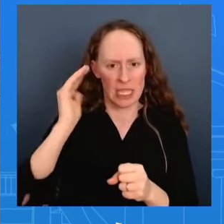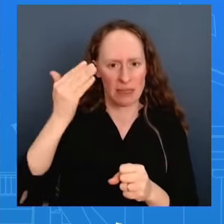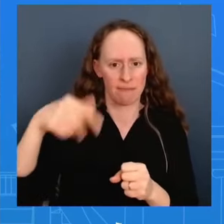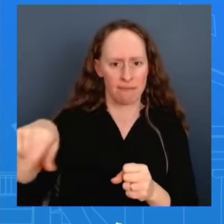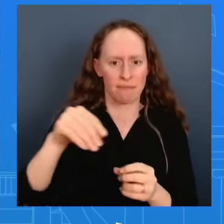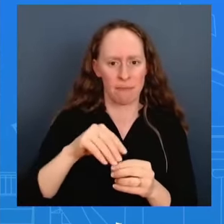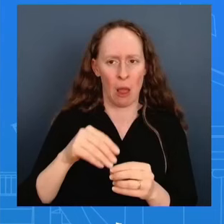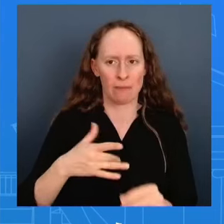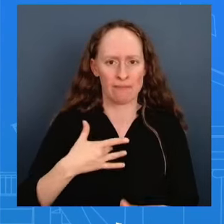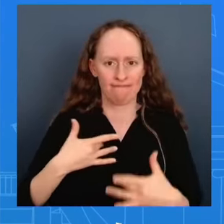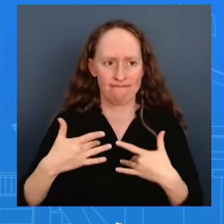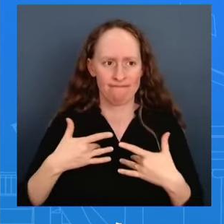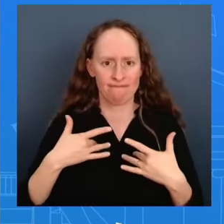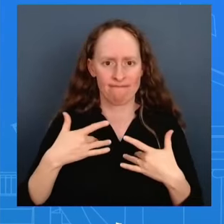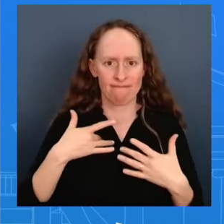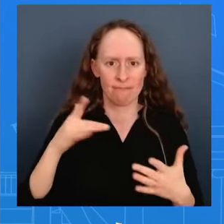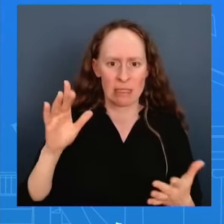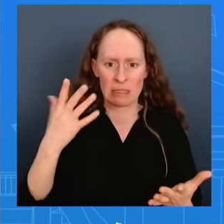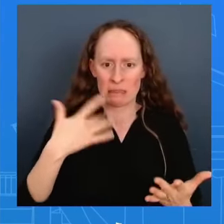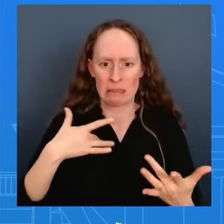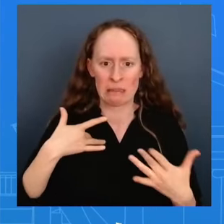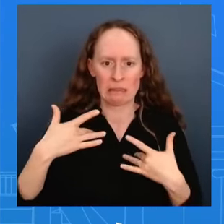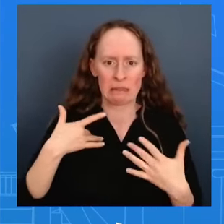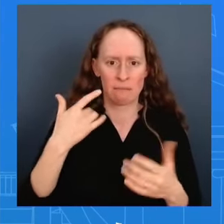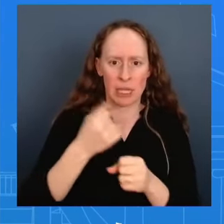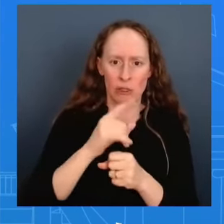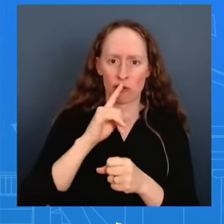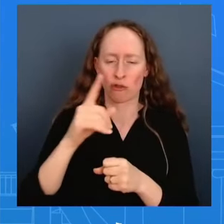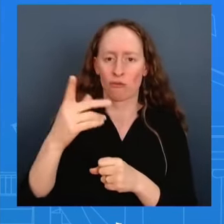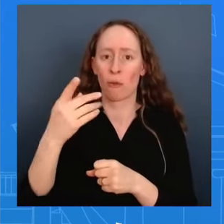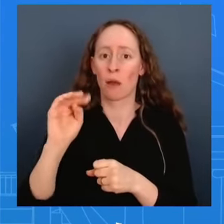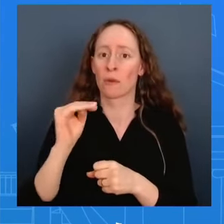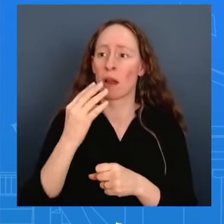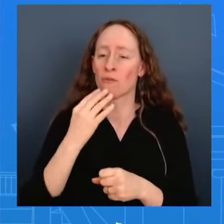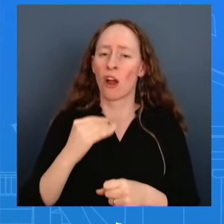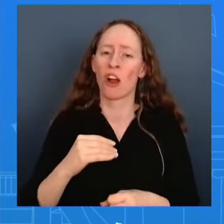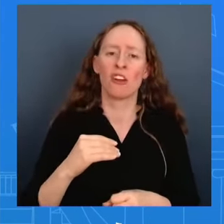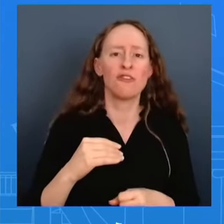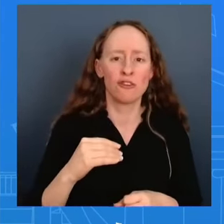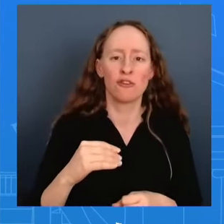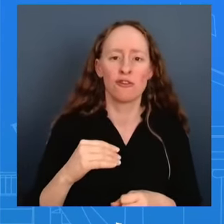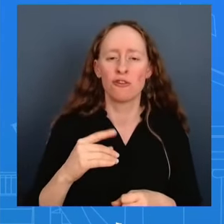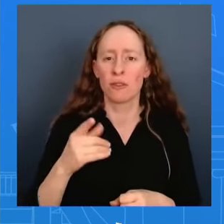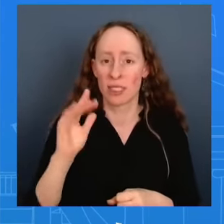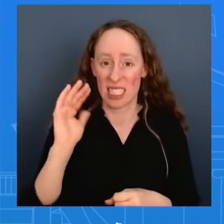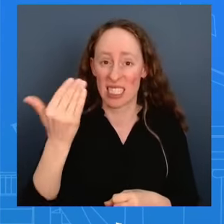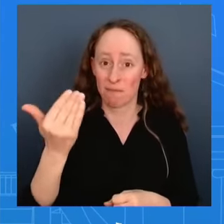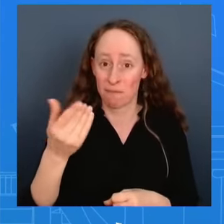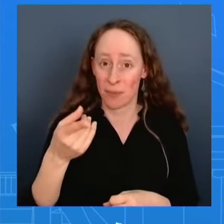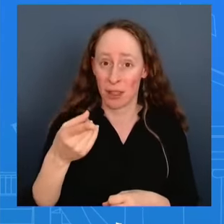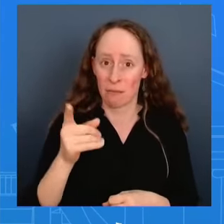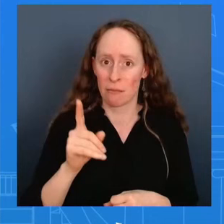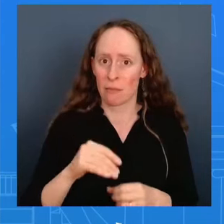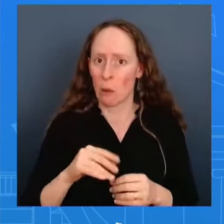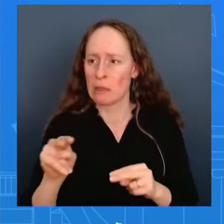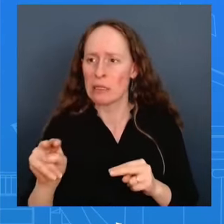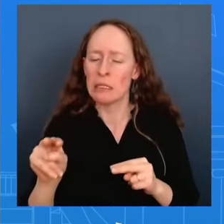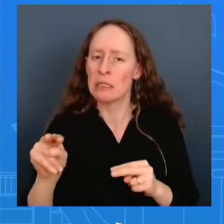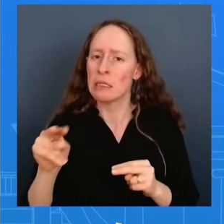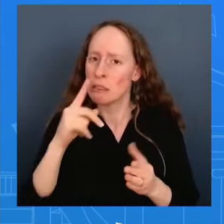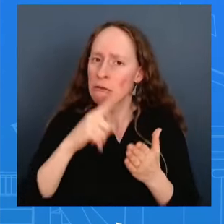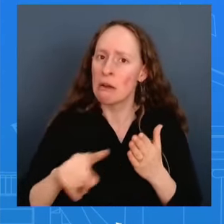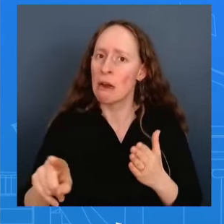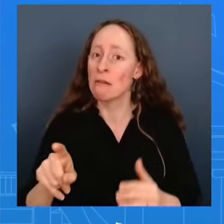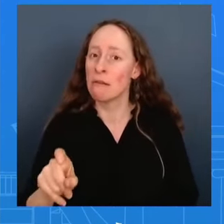into rafa i mean i think there's been a sense of urgency from day one we've been very clear about this the last time the president